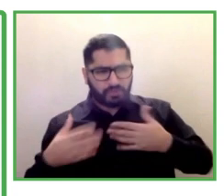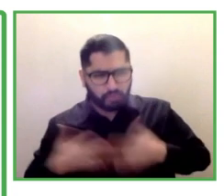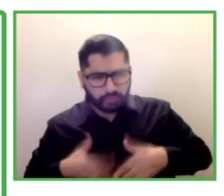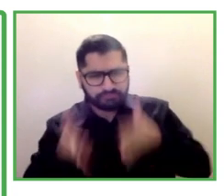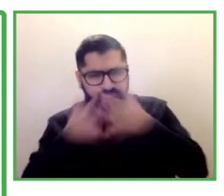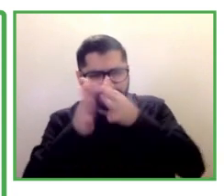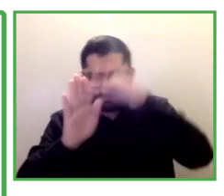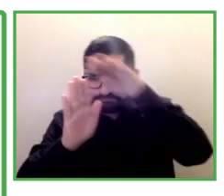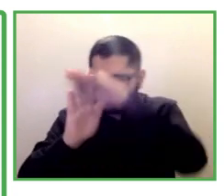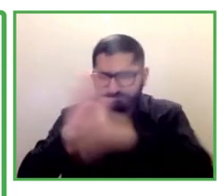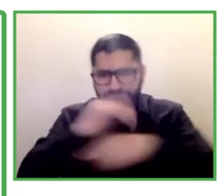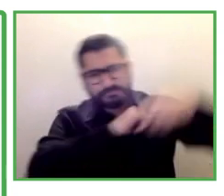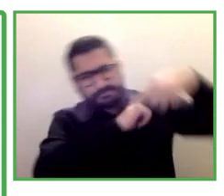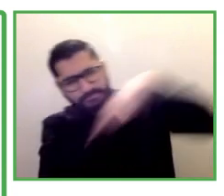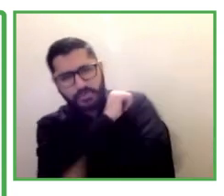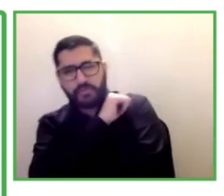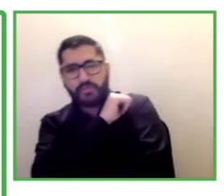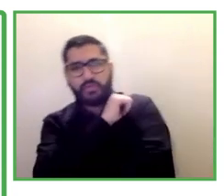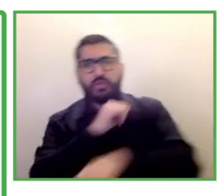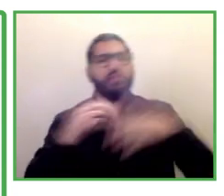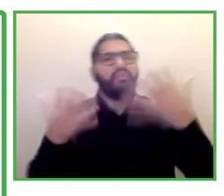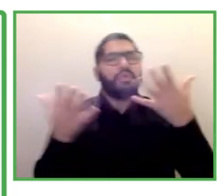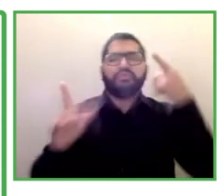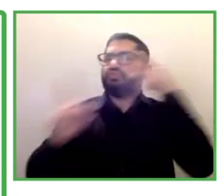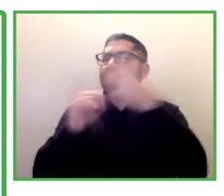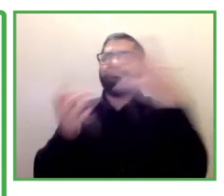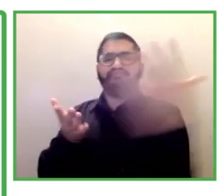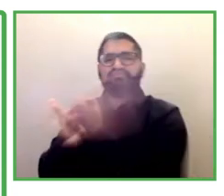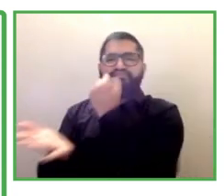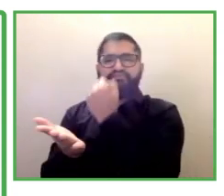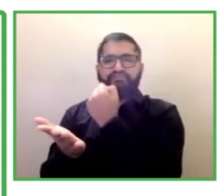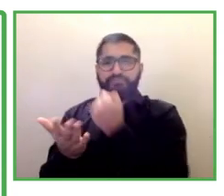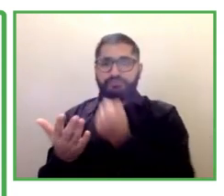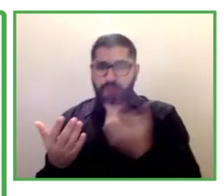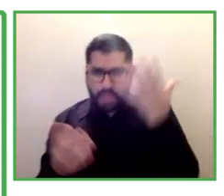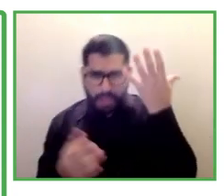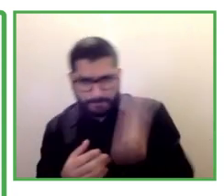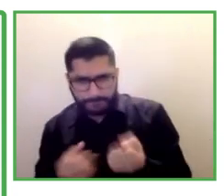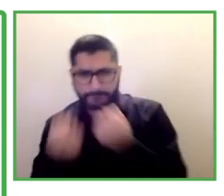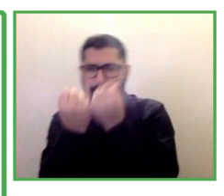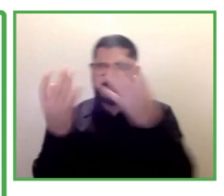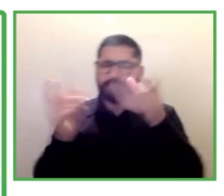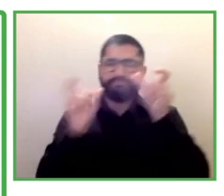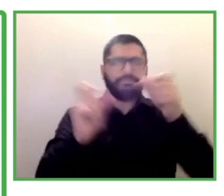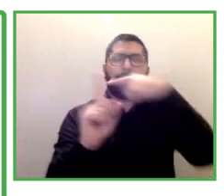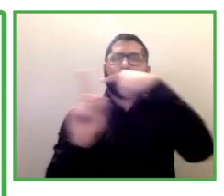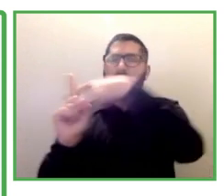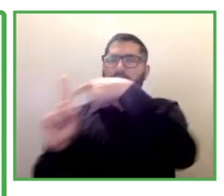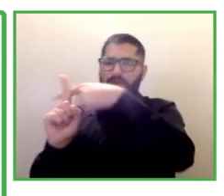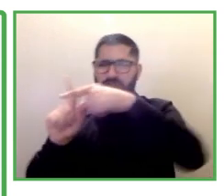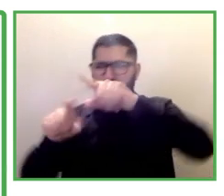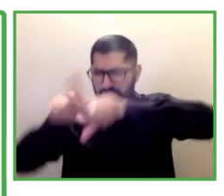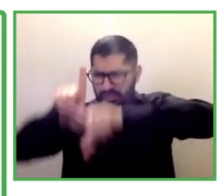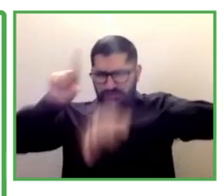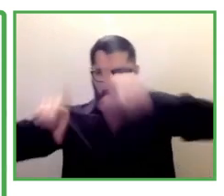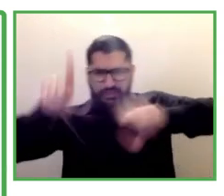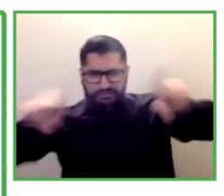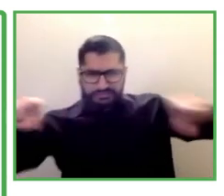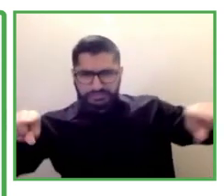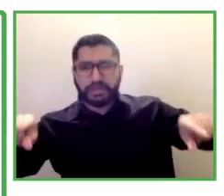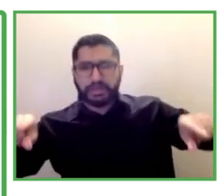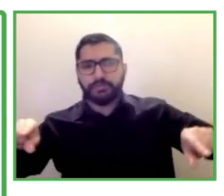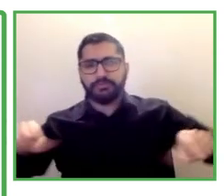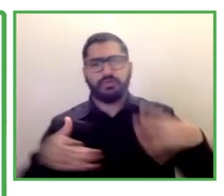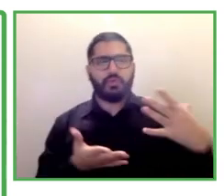for for our interns so 34 of our interns in 2019 were actually offered contract extensions or ongoing work or